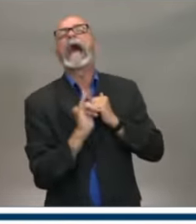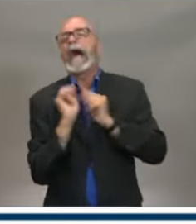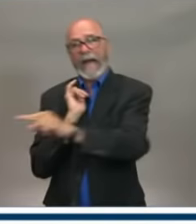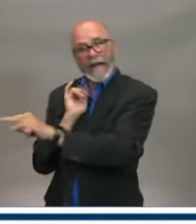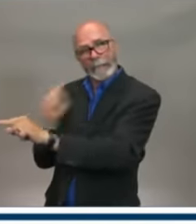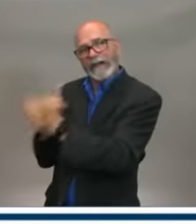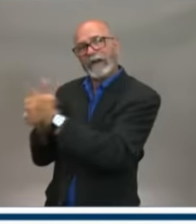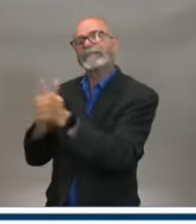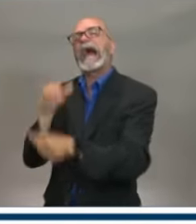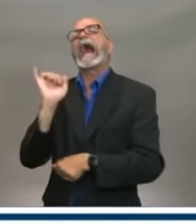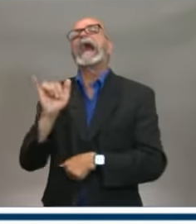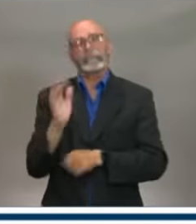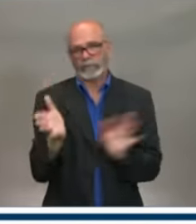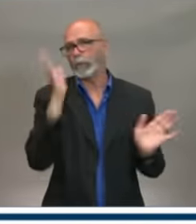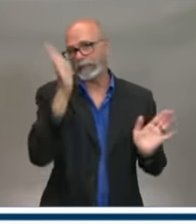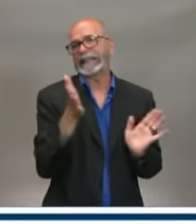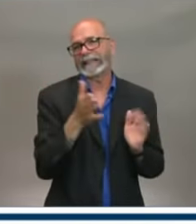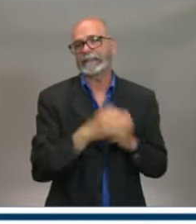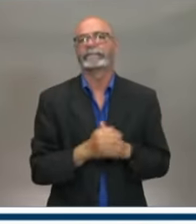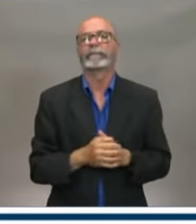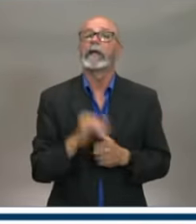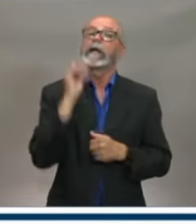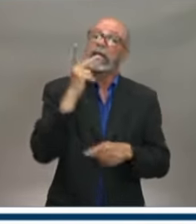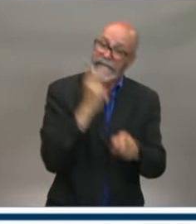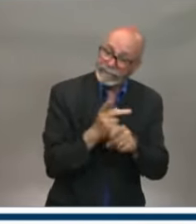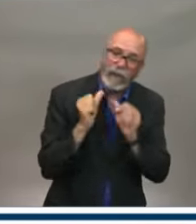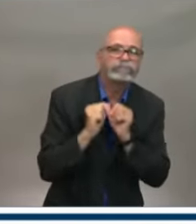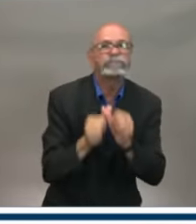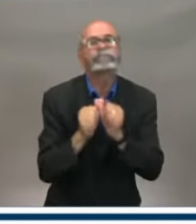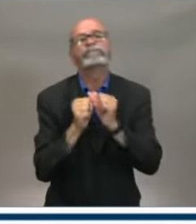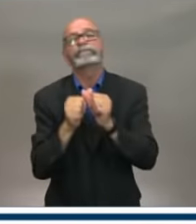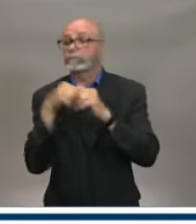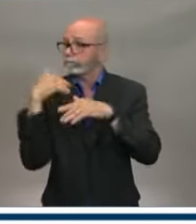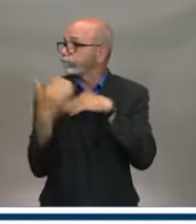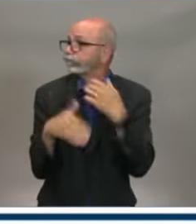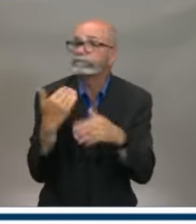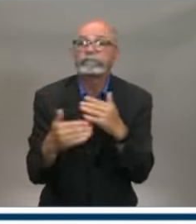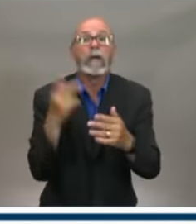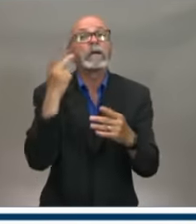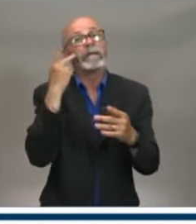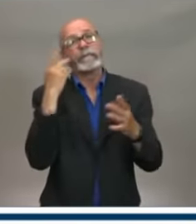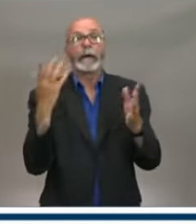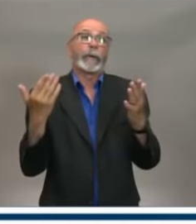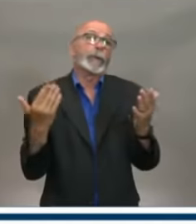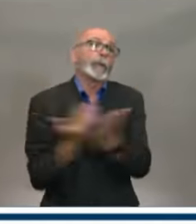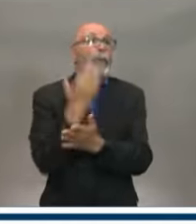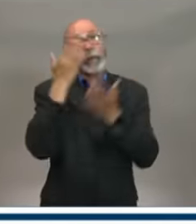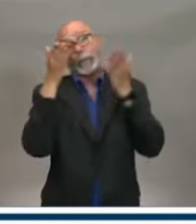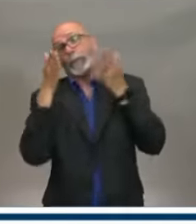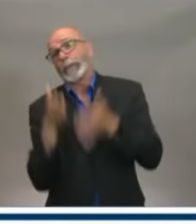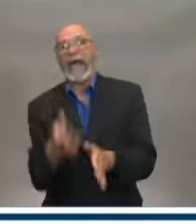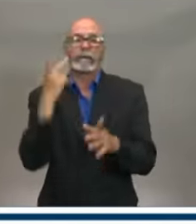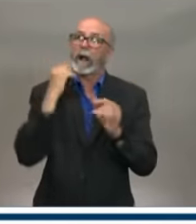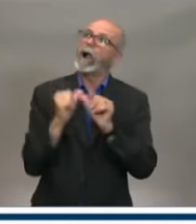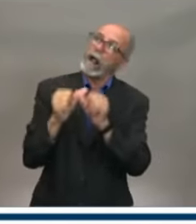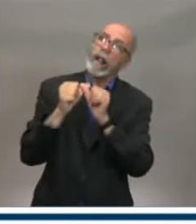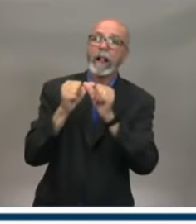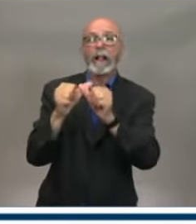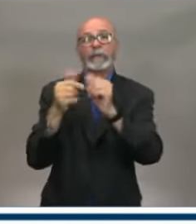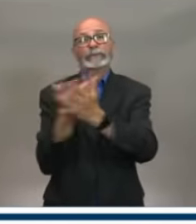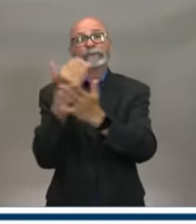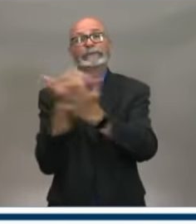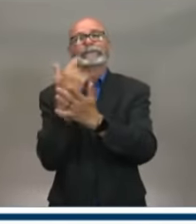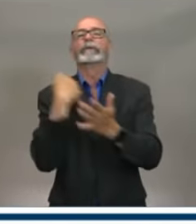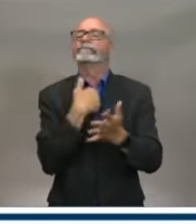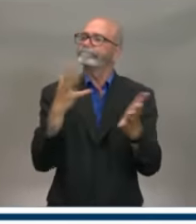before, as we continue to do throughout this and we continue into this new normal, I ask everybody to act with care for each other, with a